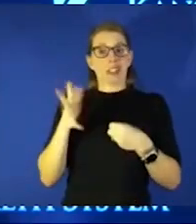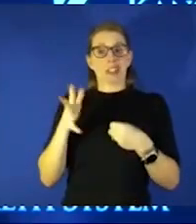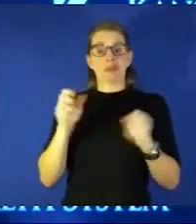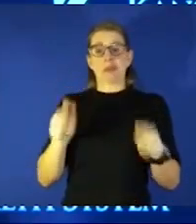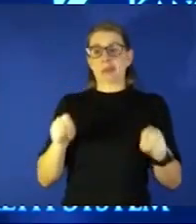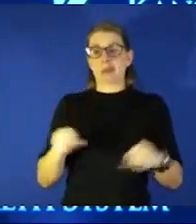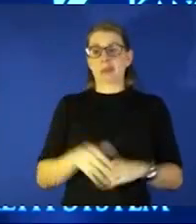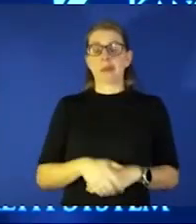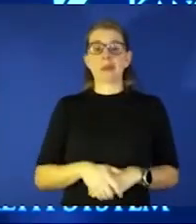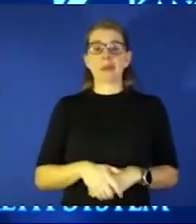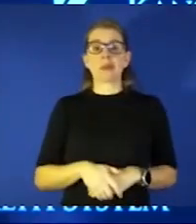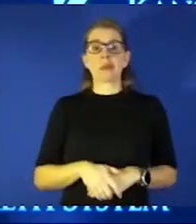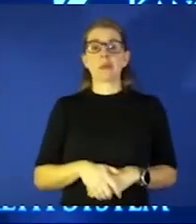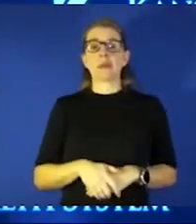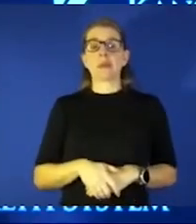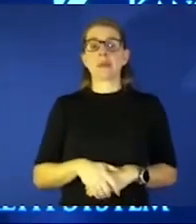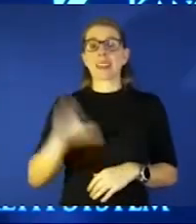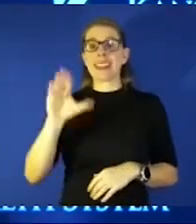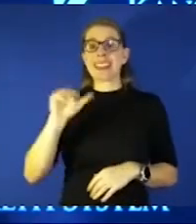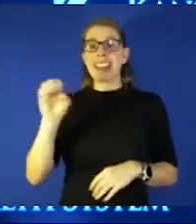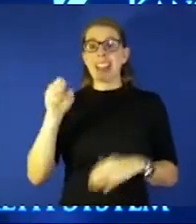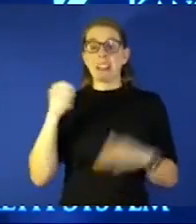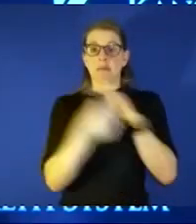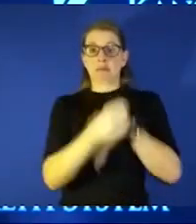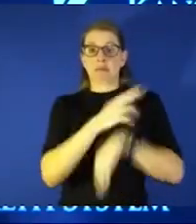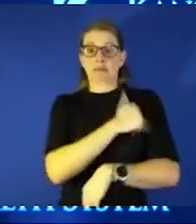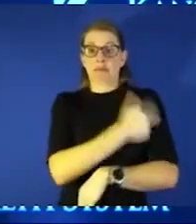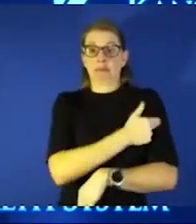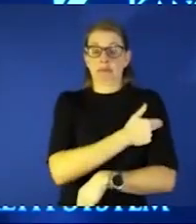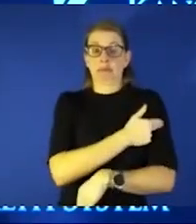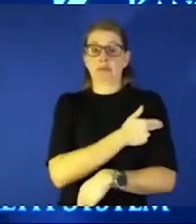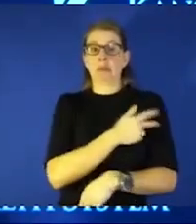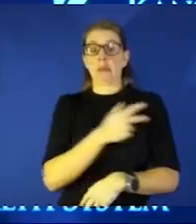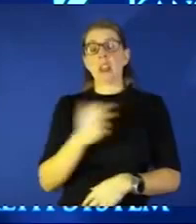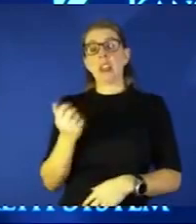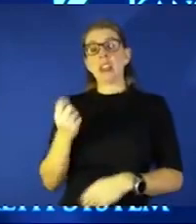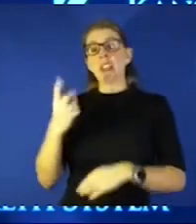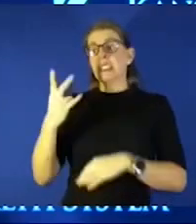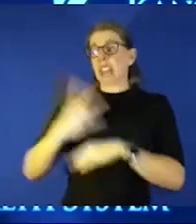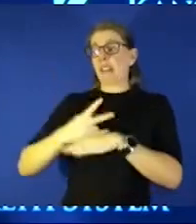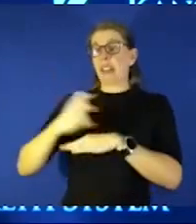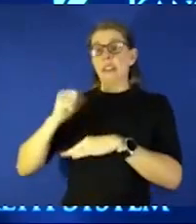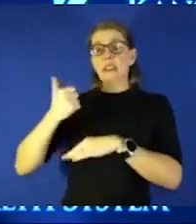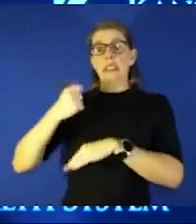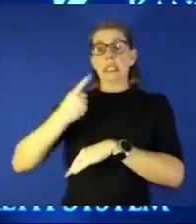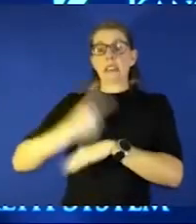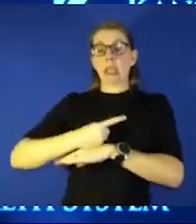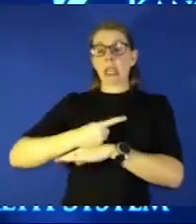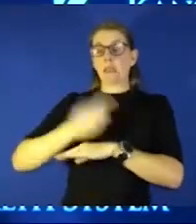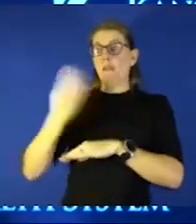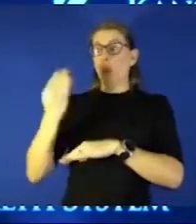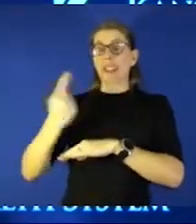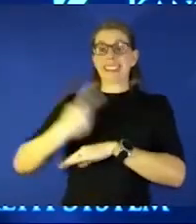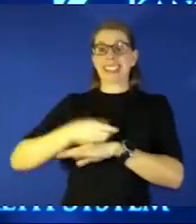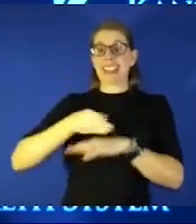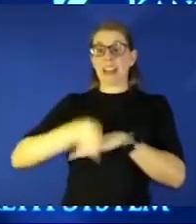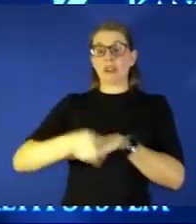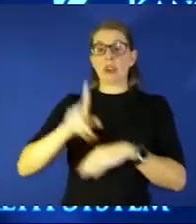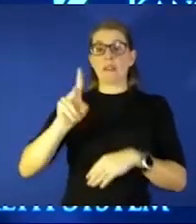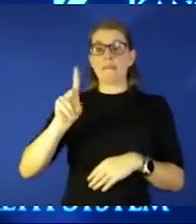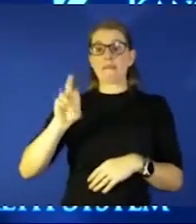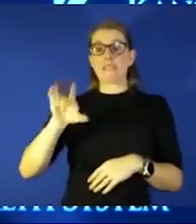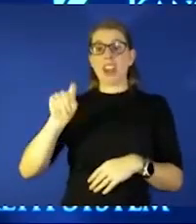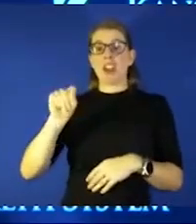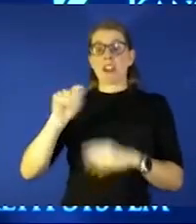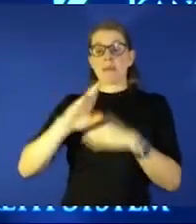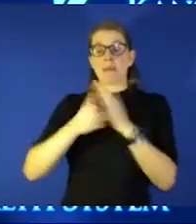your point the case is being hospitalized because it takes you know seven to ten fourteen days before you after you have the variant to become sick enough